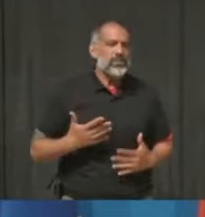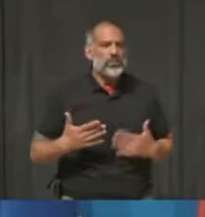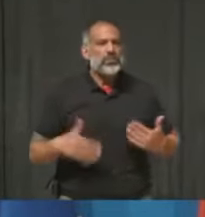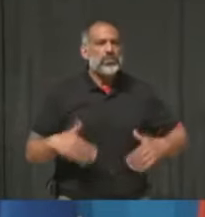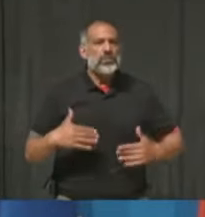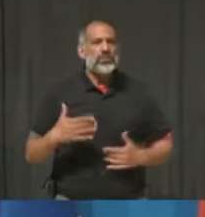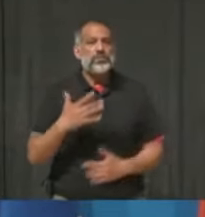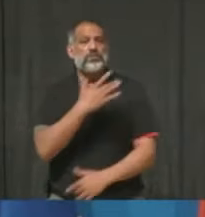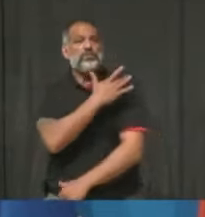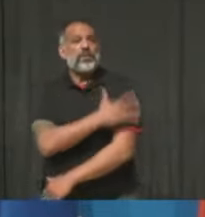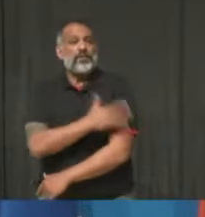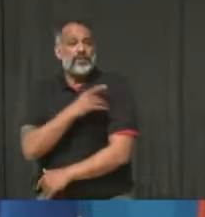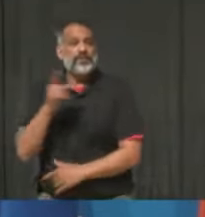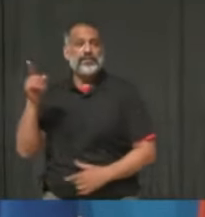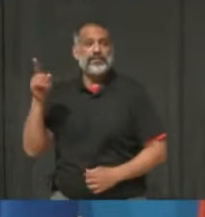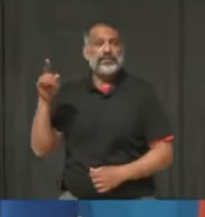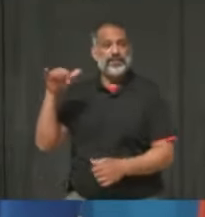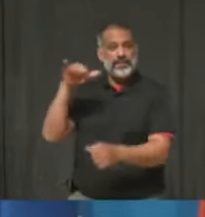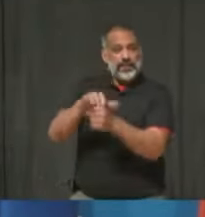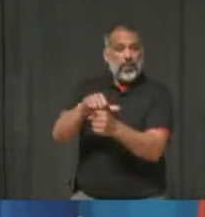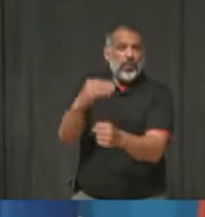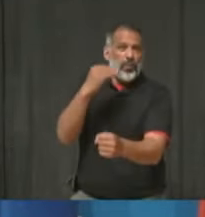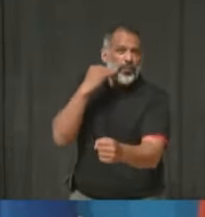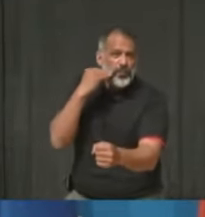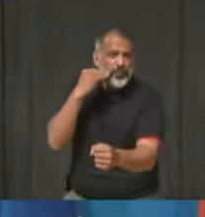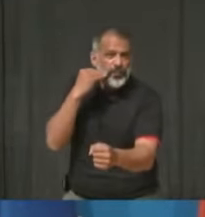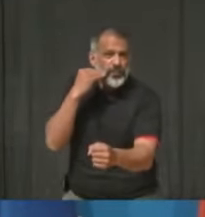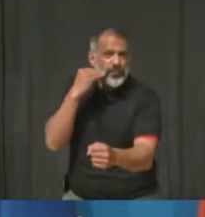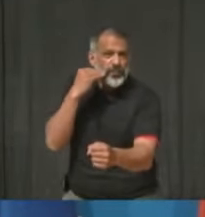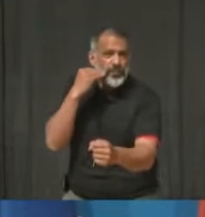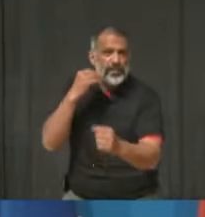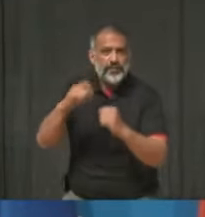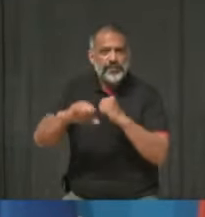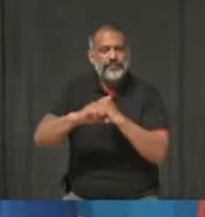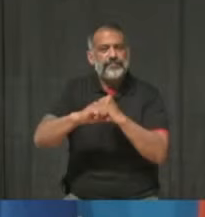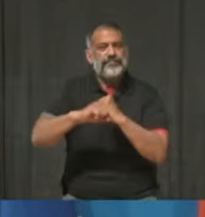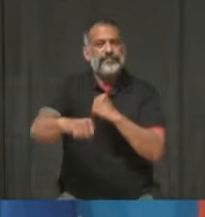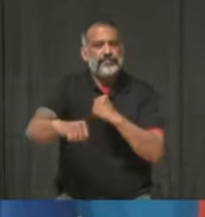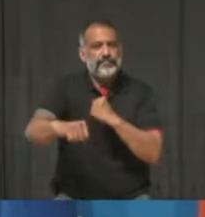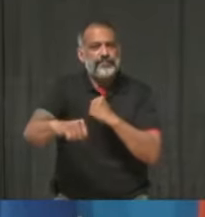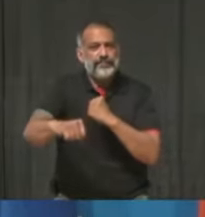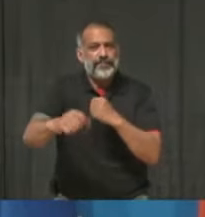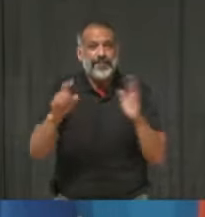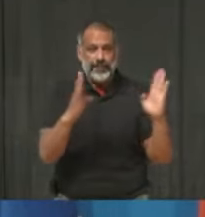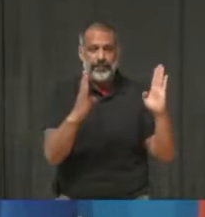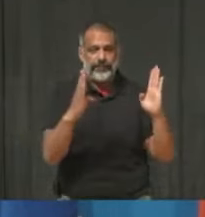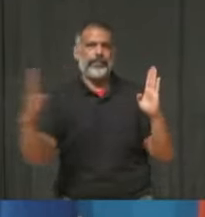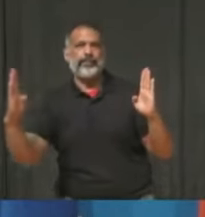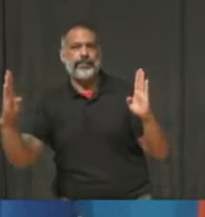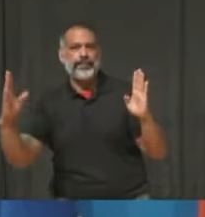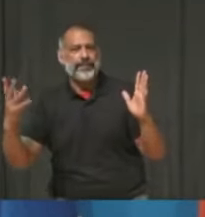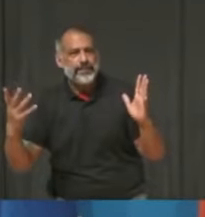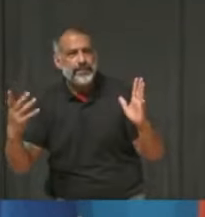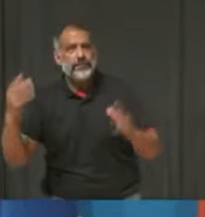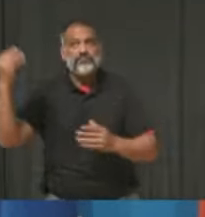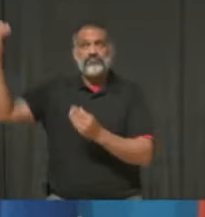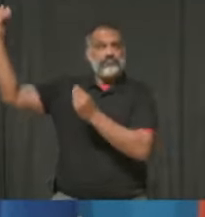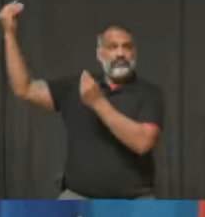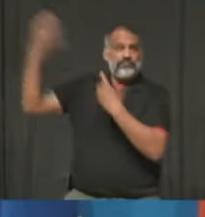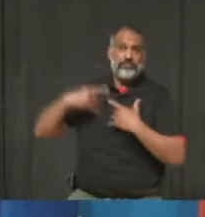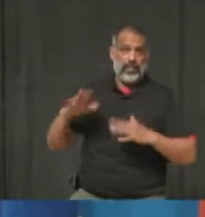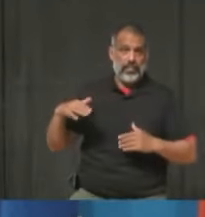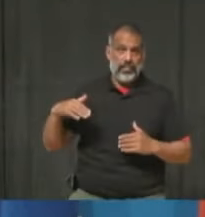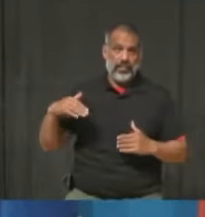province-wide stay-at-home order may be extended. We still haven't got any official word from the province